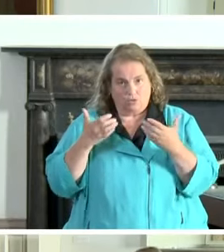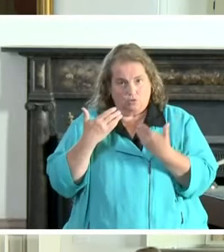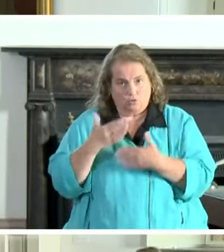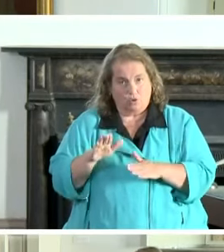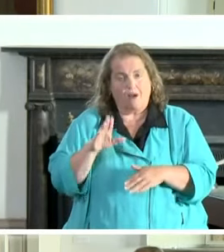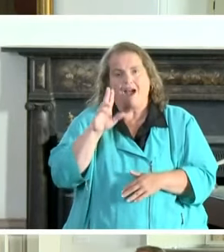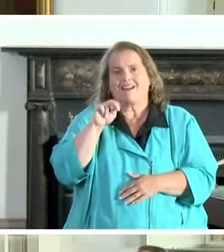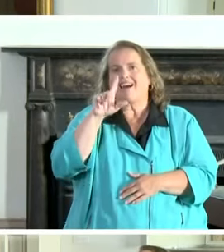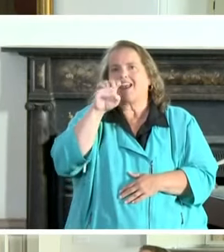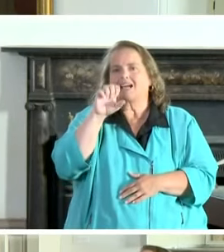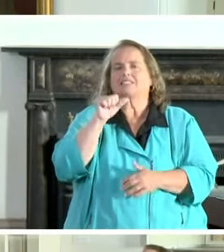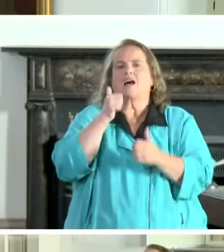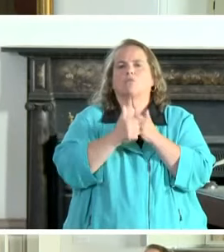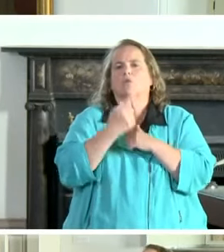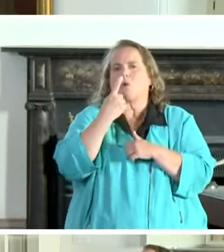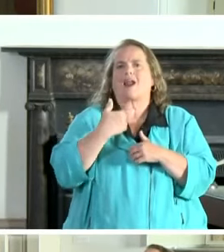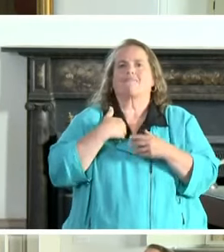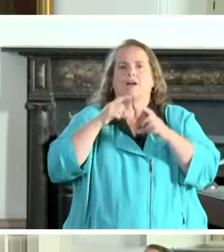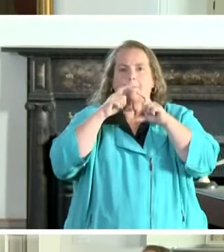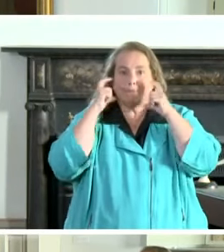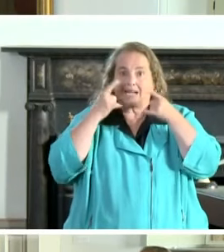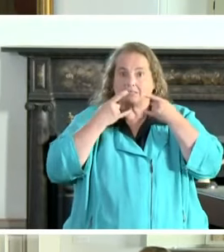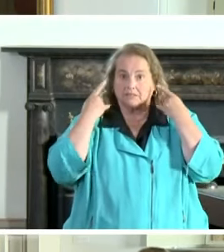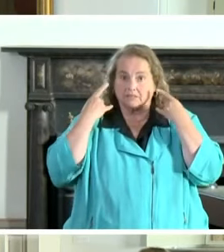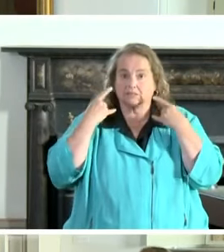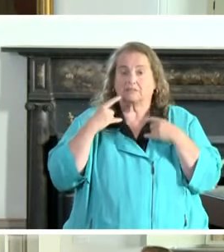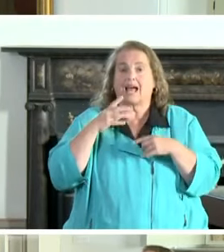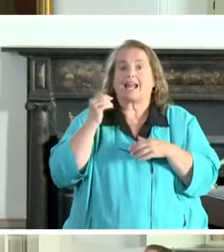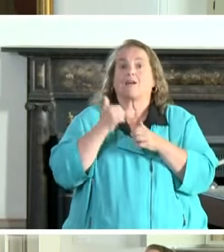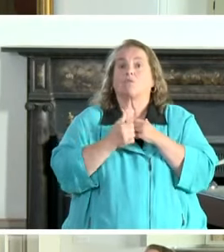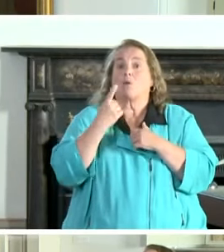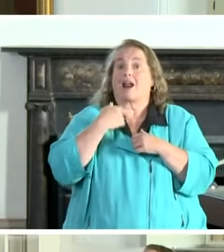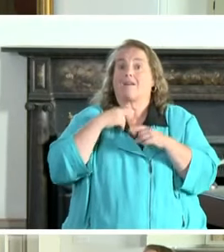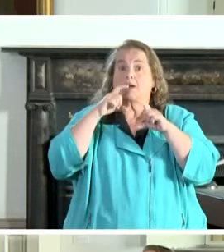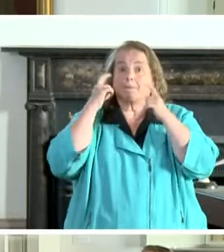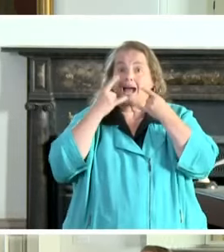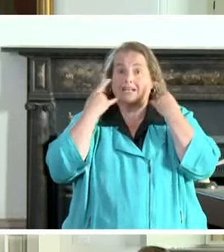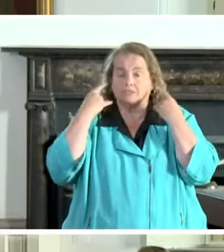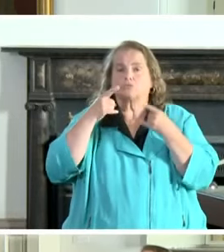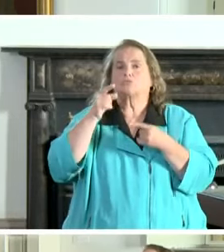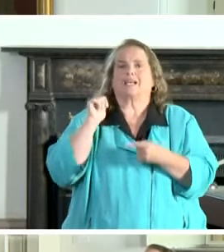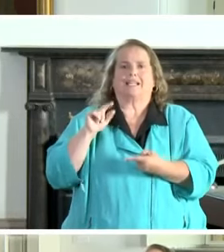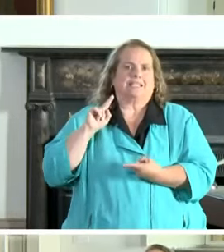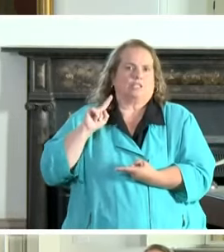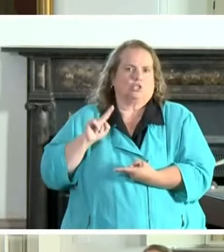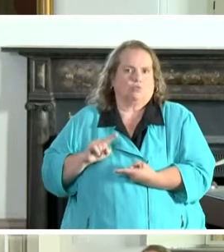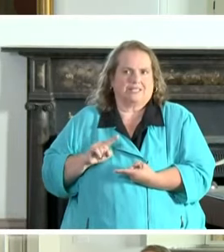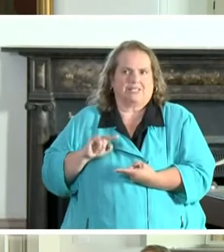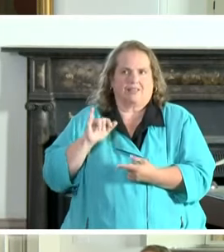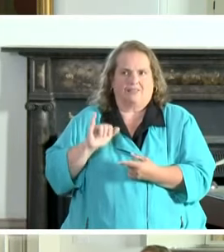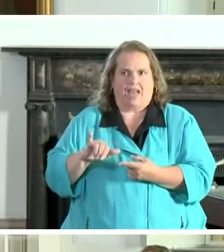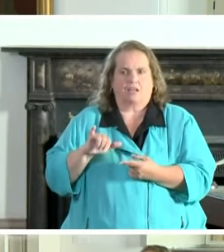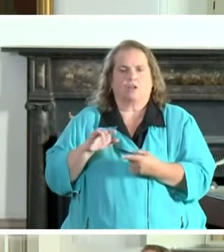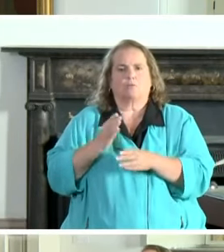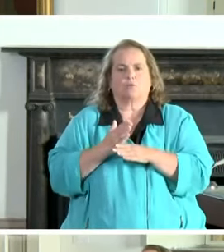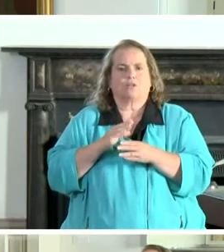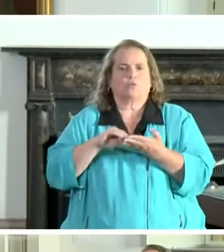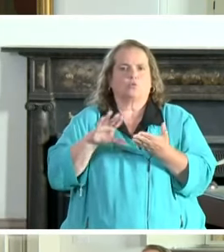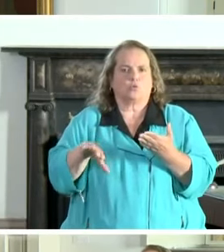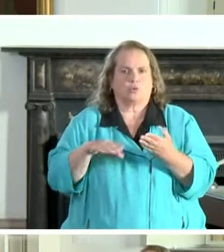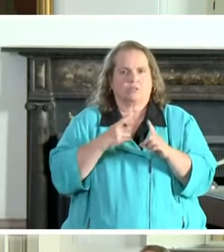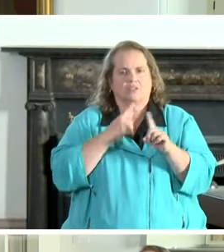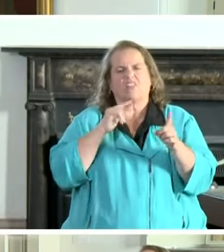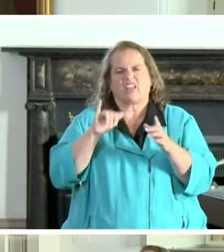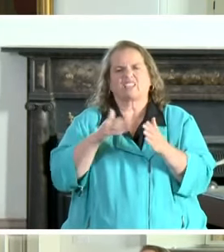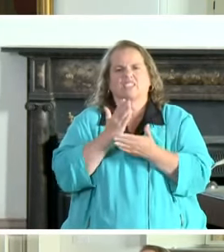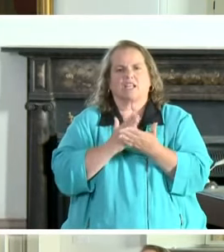unless everyone has a mask on. And then when everyone has a mask on, you can decrease that amount between students. So those